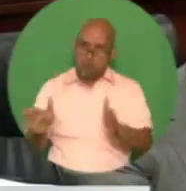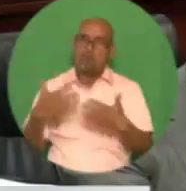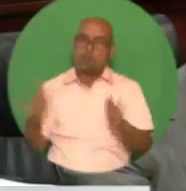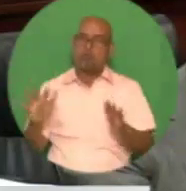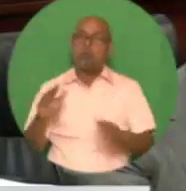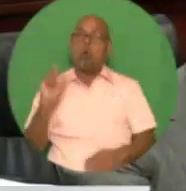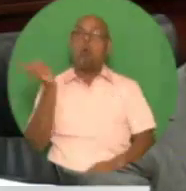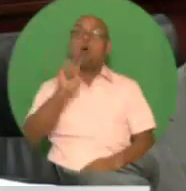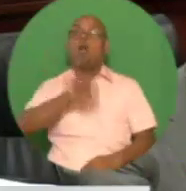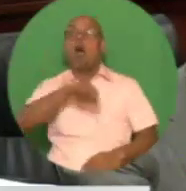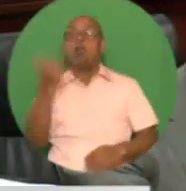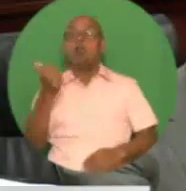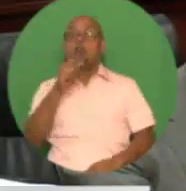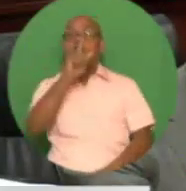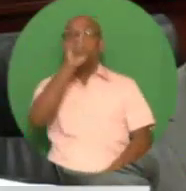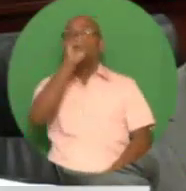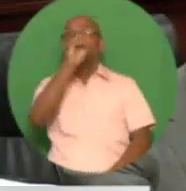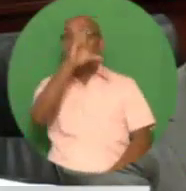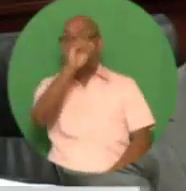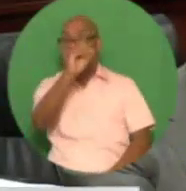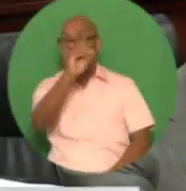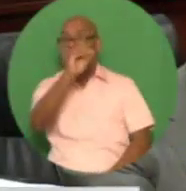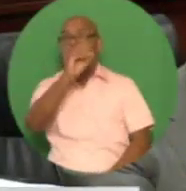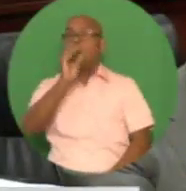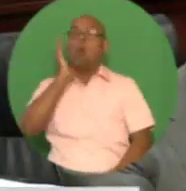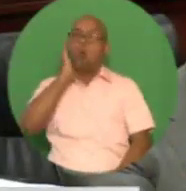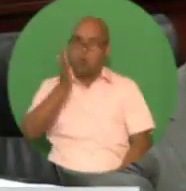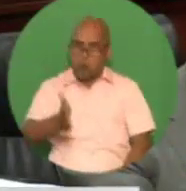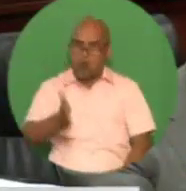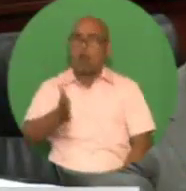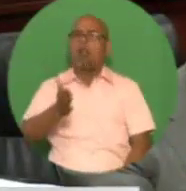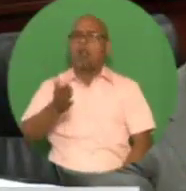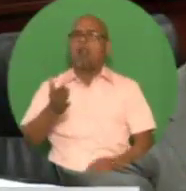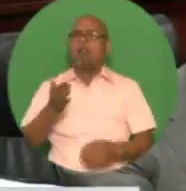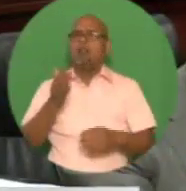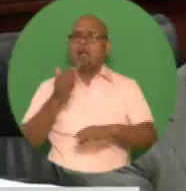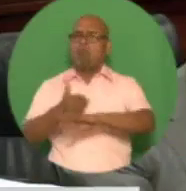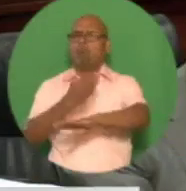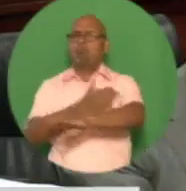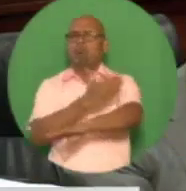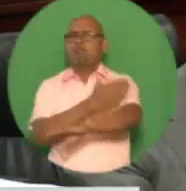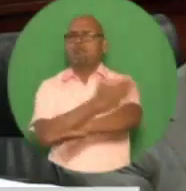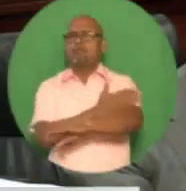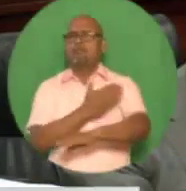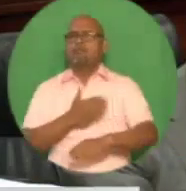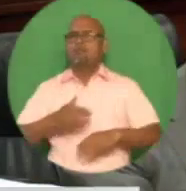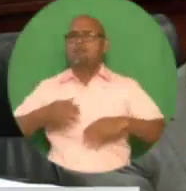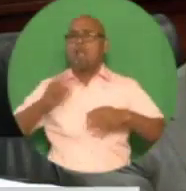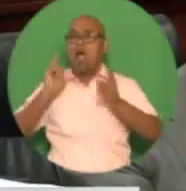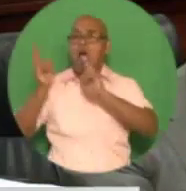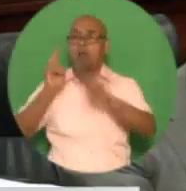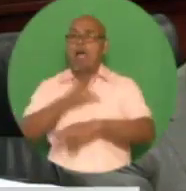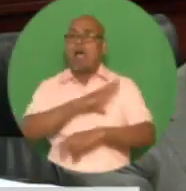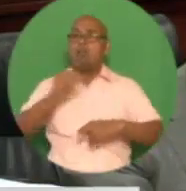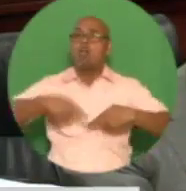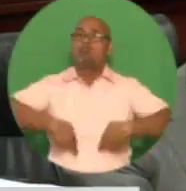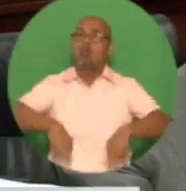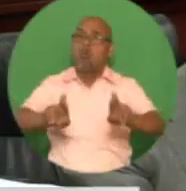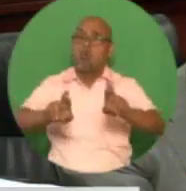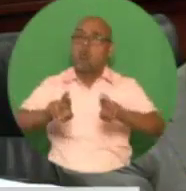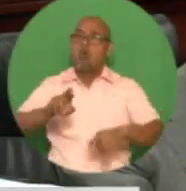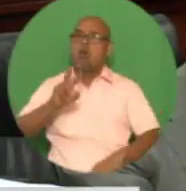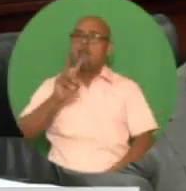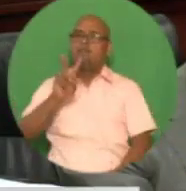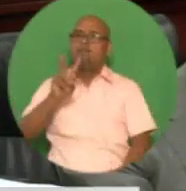hybrid route alignment, which would involve the upgrade of segments along the 23-kilometer existing roadway of Valencia Road and the